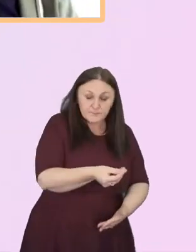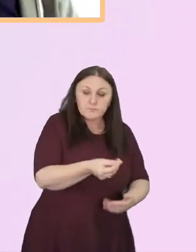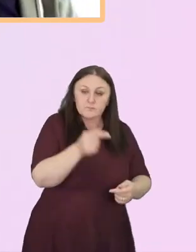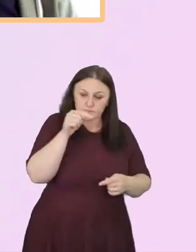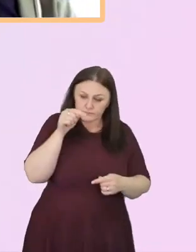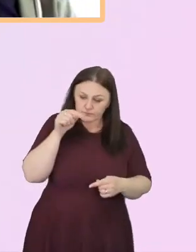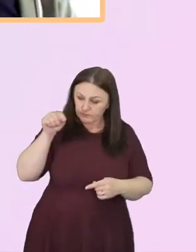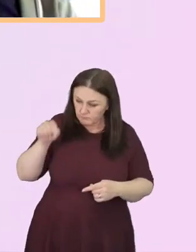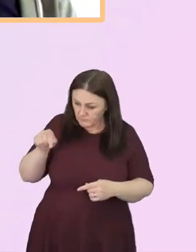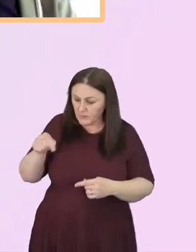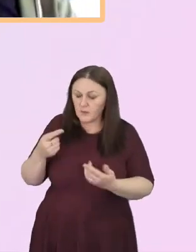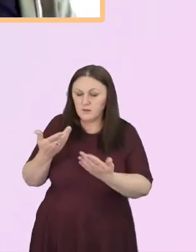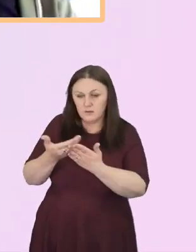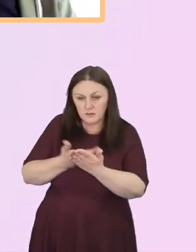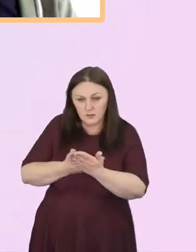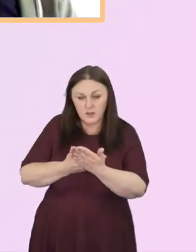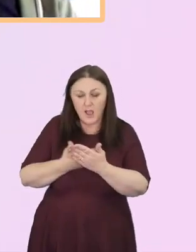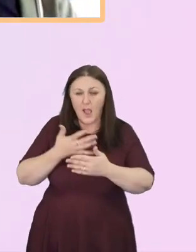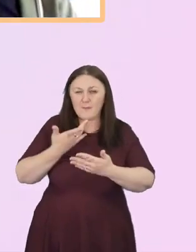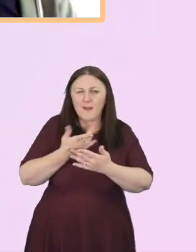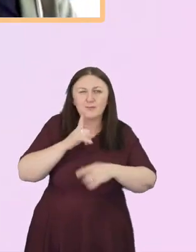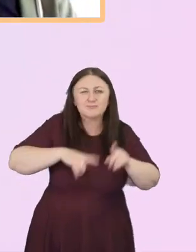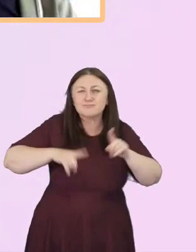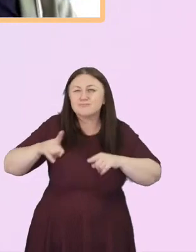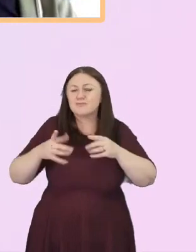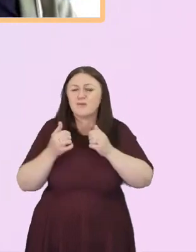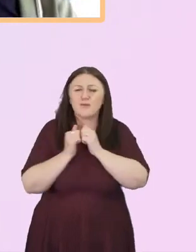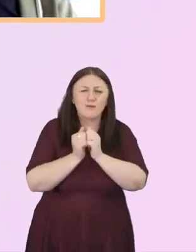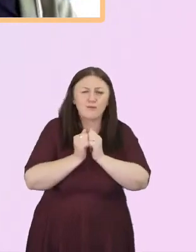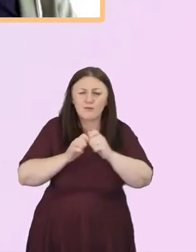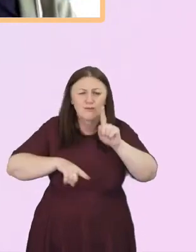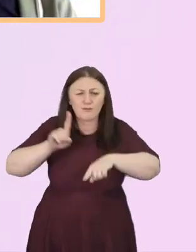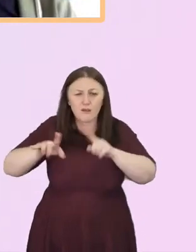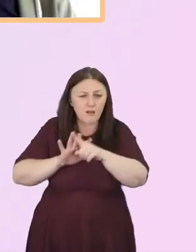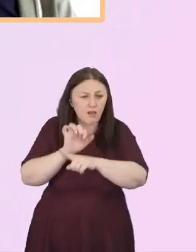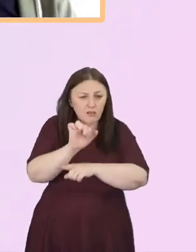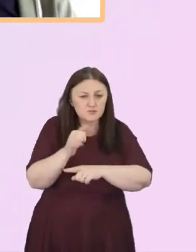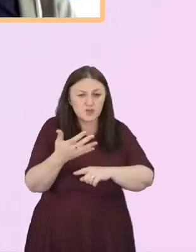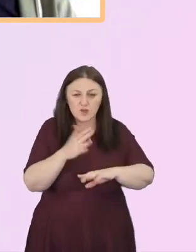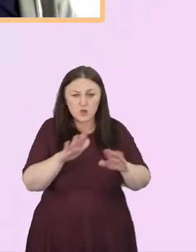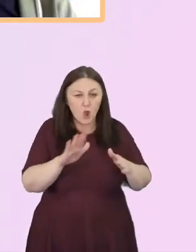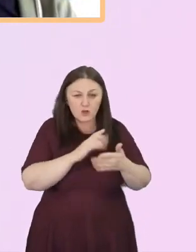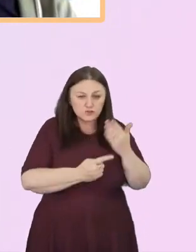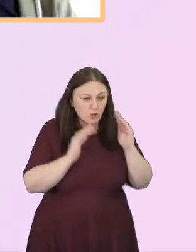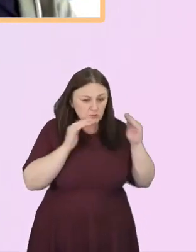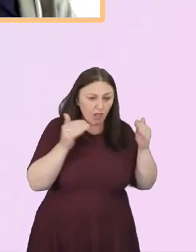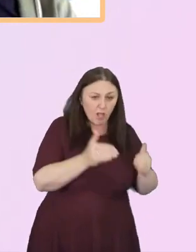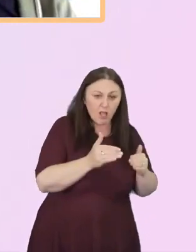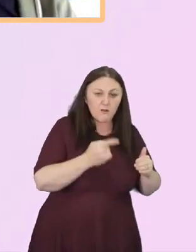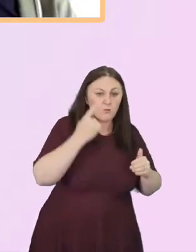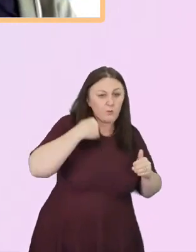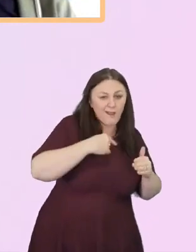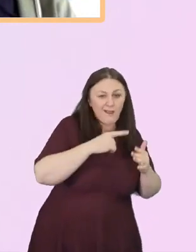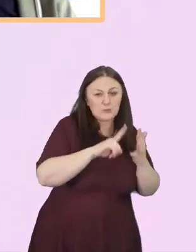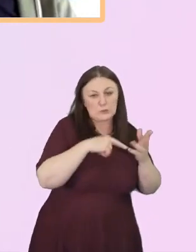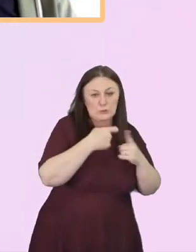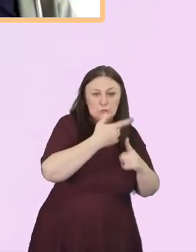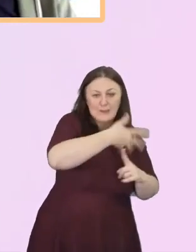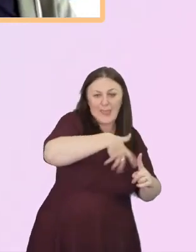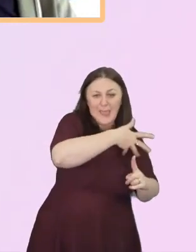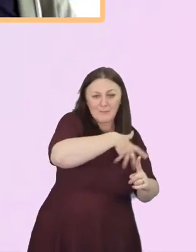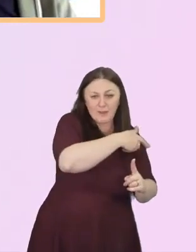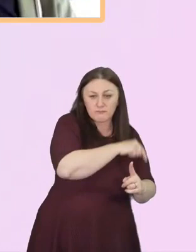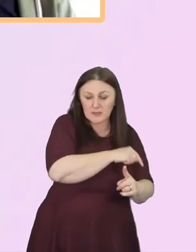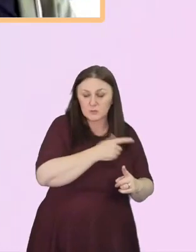a richness of culture coming not just from a white and a UK background. So, all of those things, it's